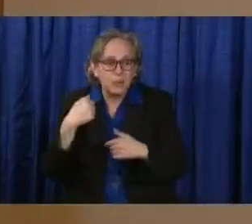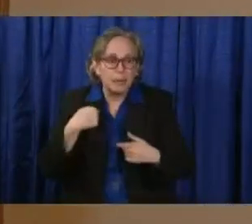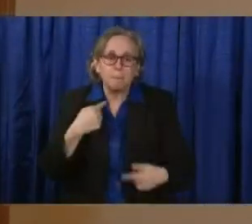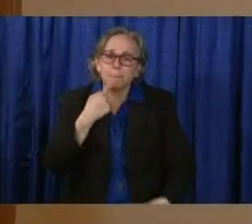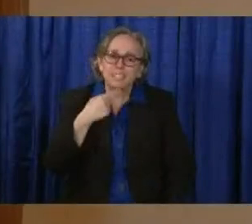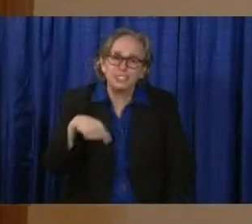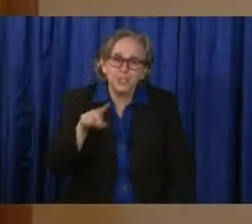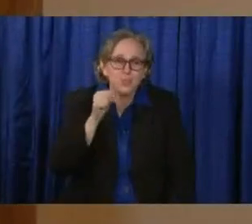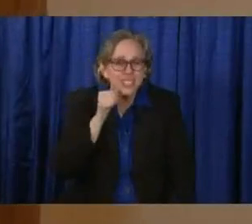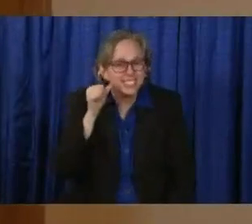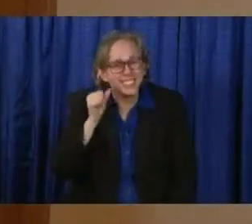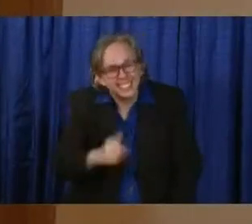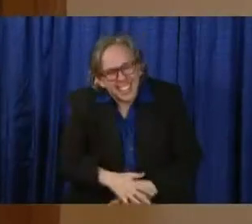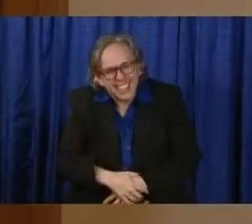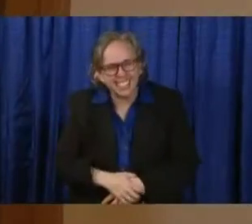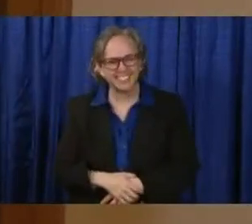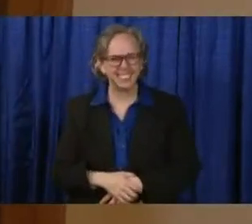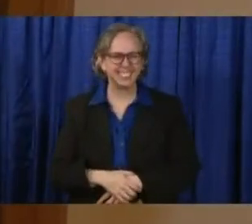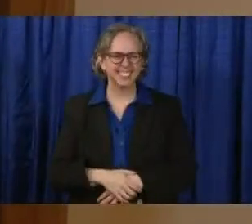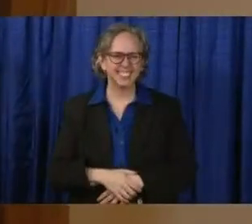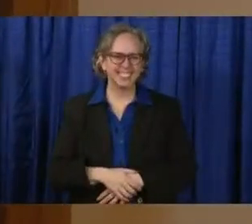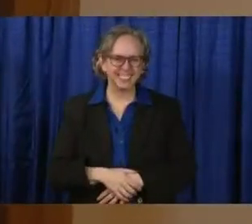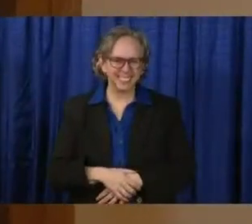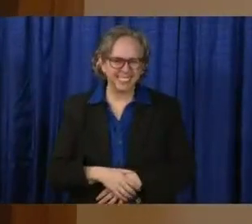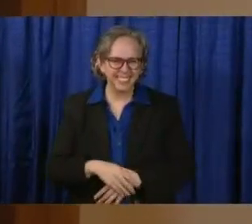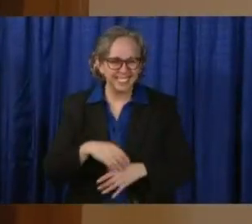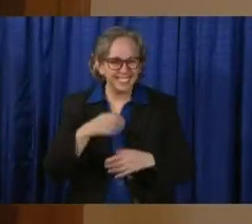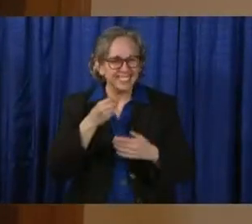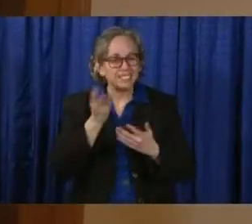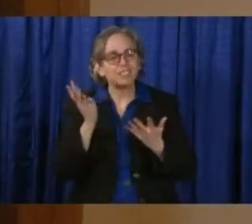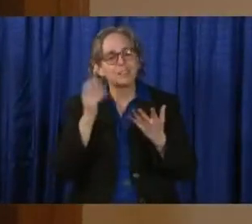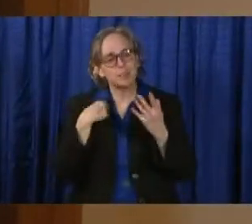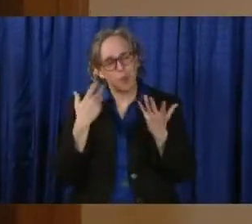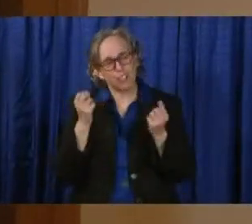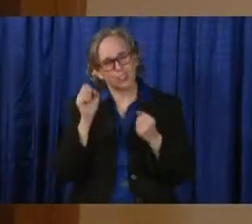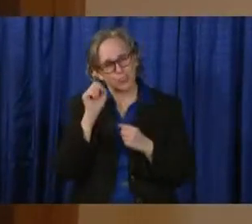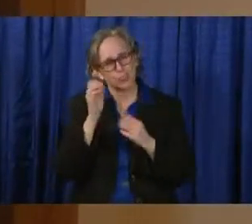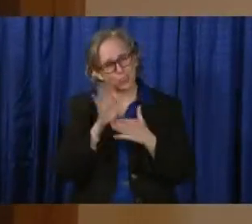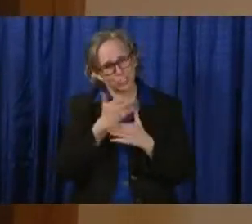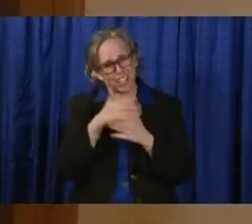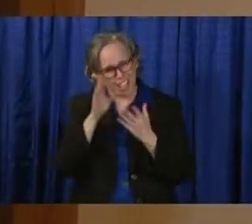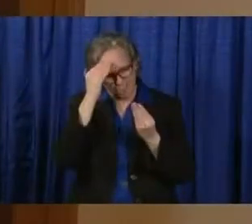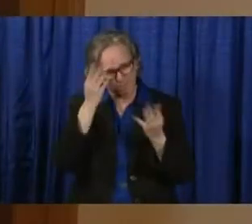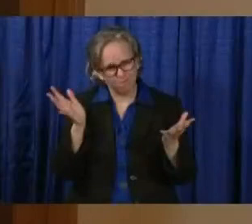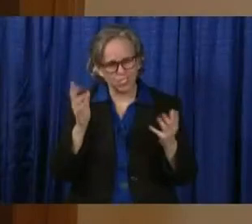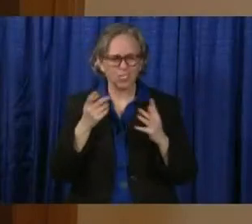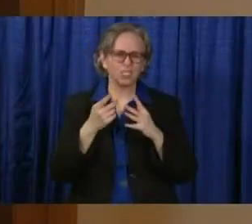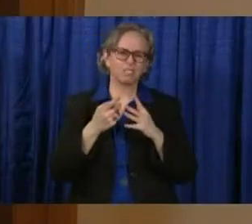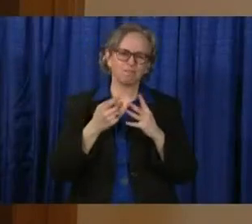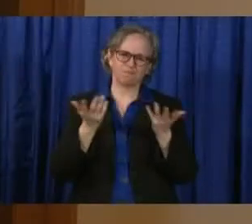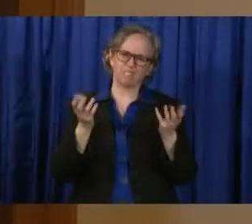and have several things we want to share with you today. We'll start with our data.